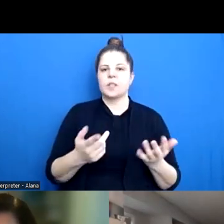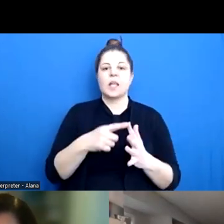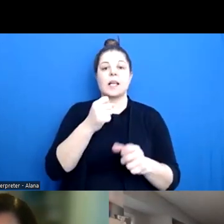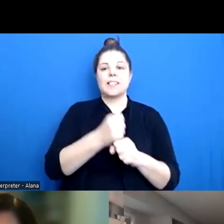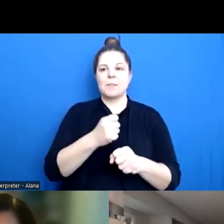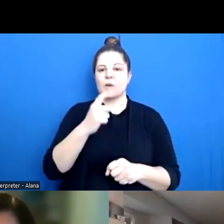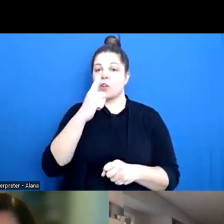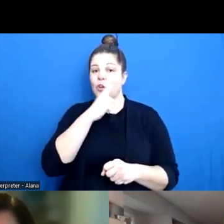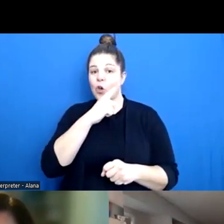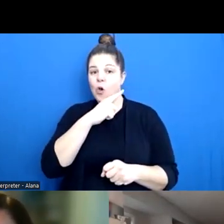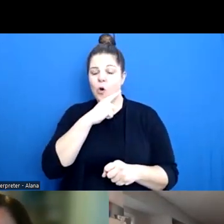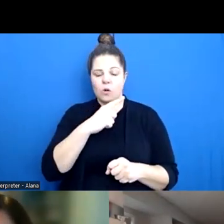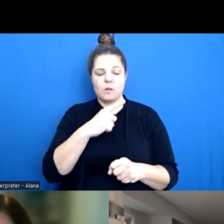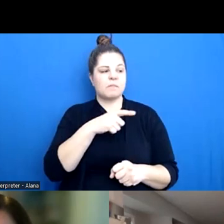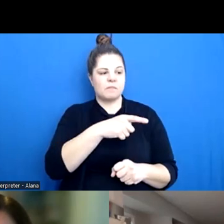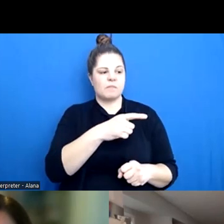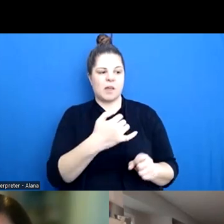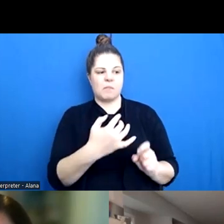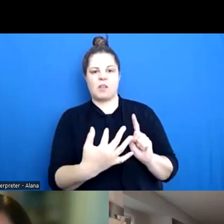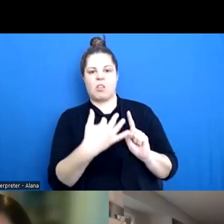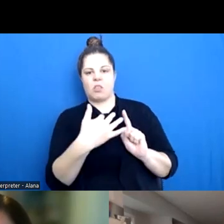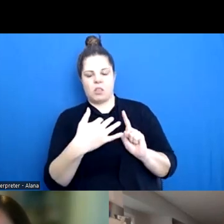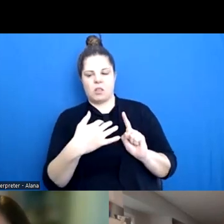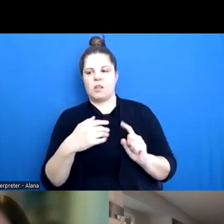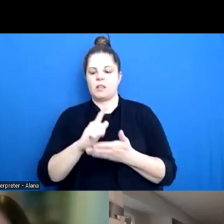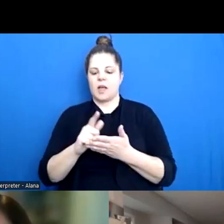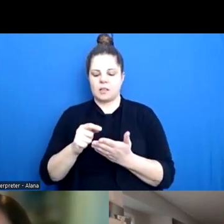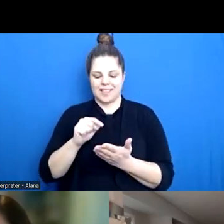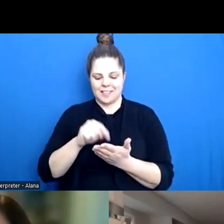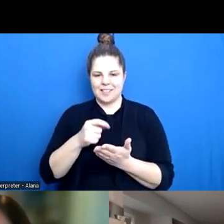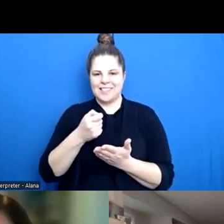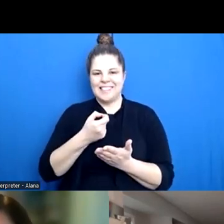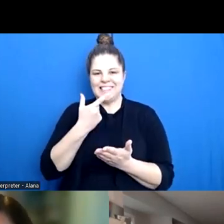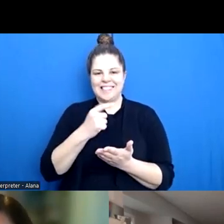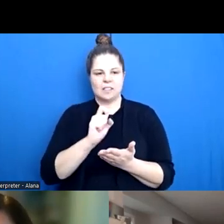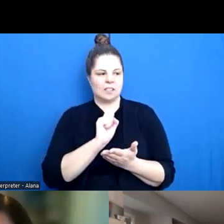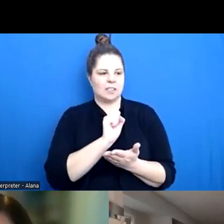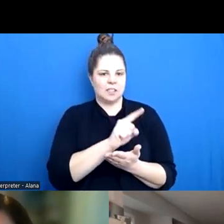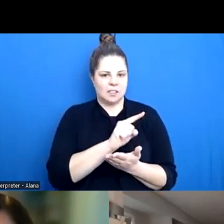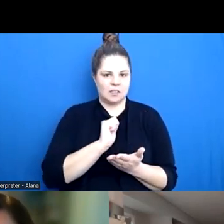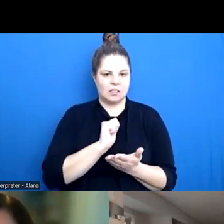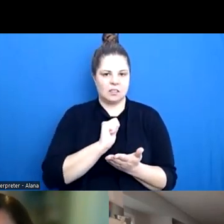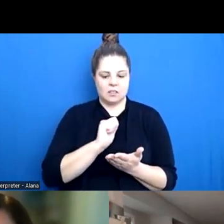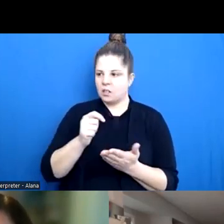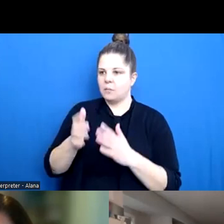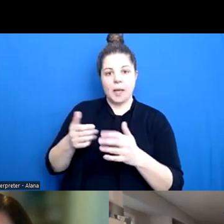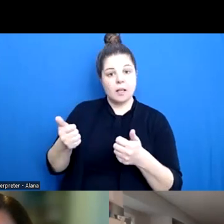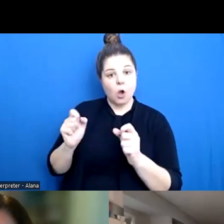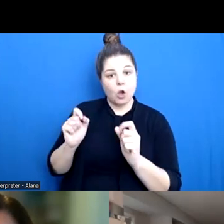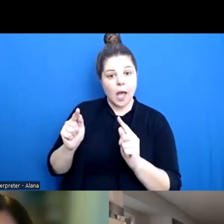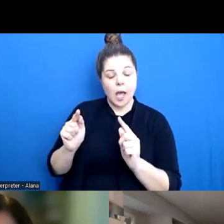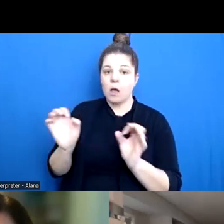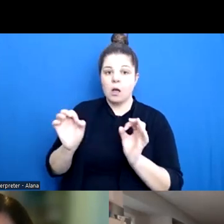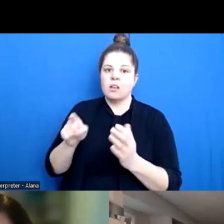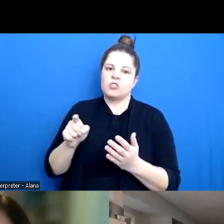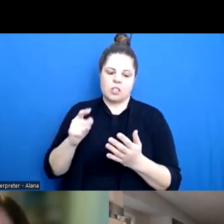text after that incident doesn't mean she thought everything was okay. So don't take that as evidence. She's trying to stay alive at that point in time. And